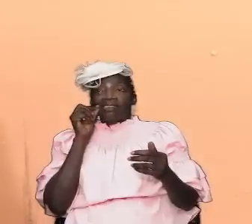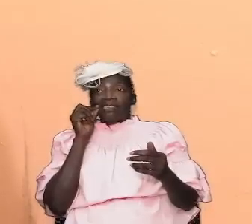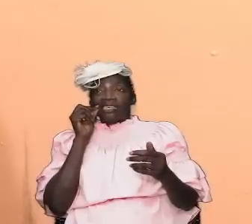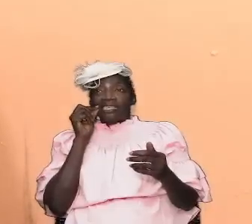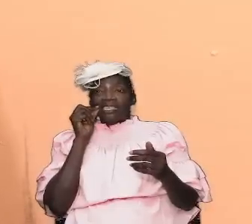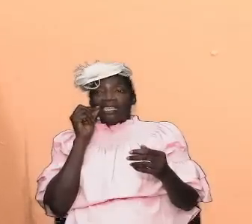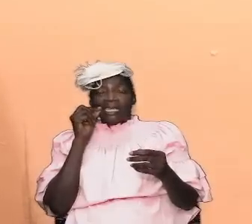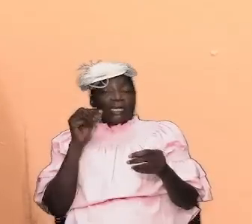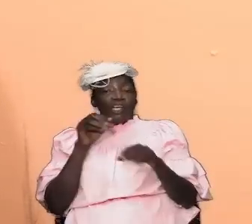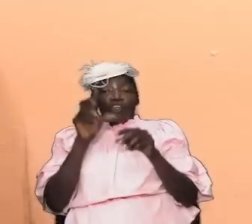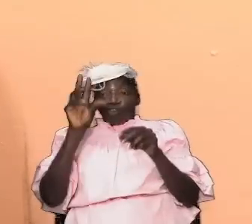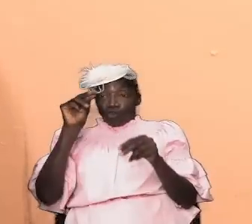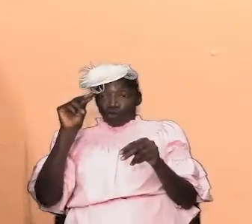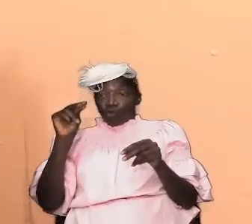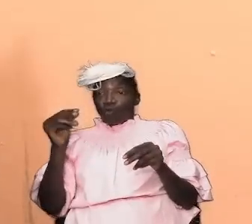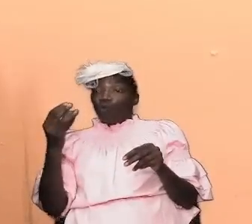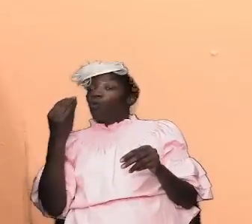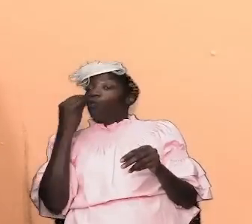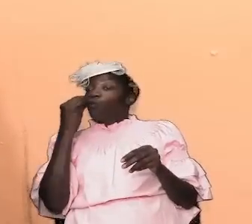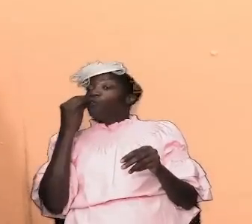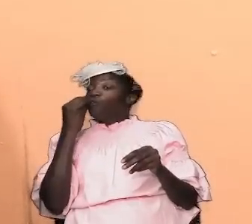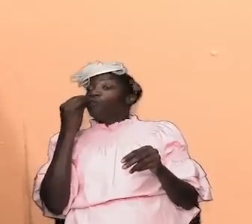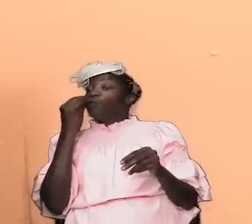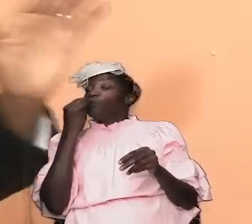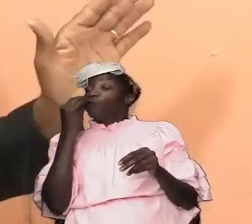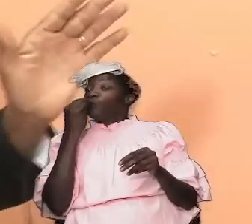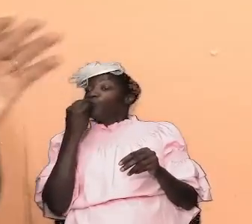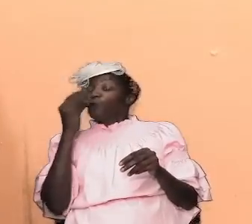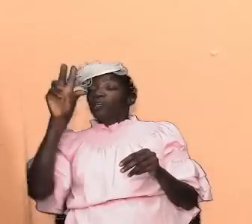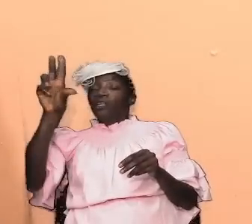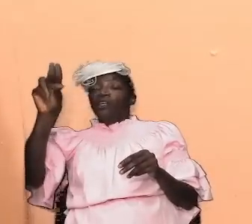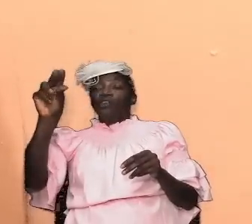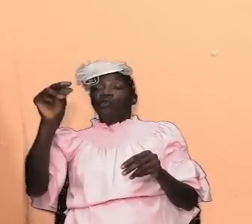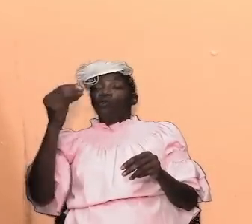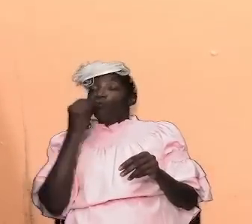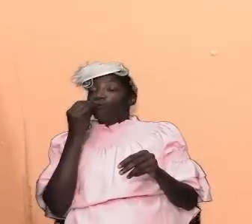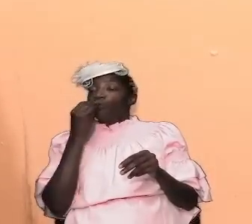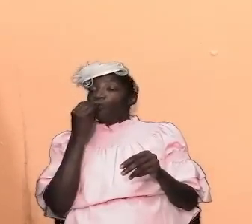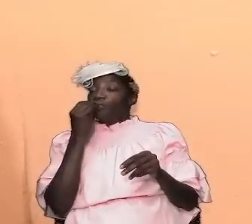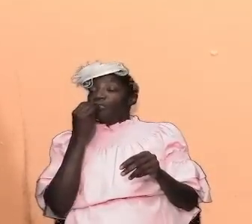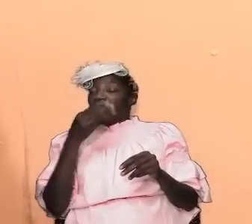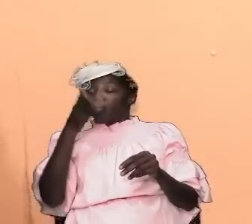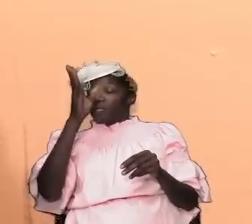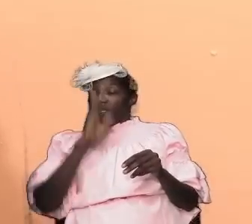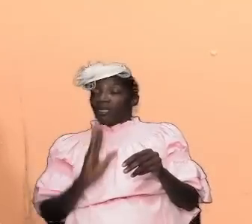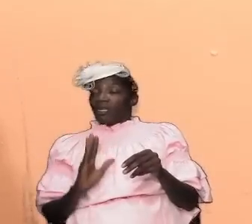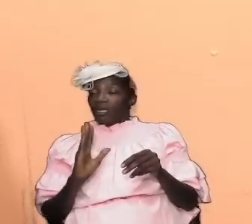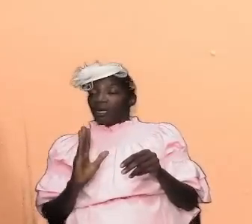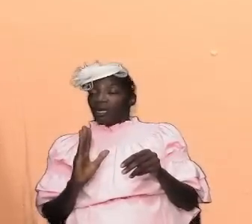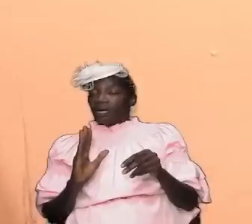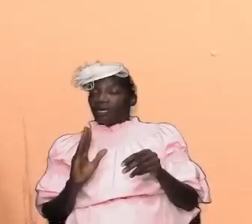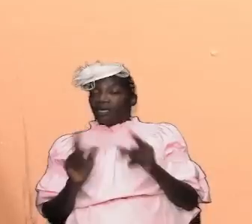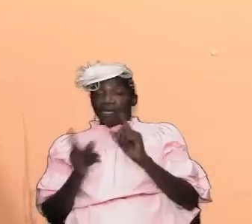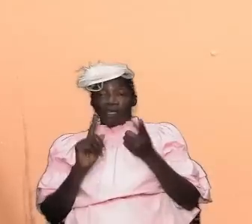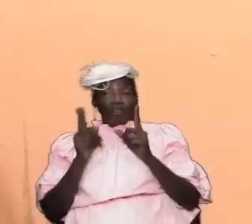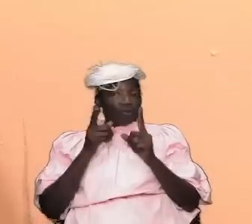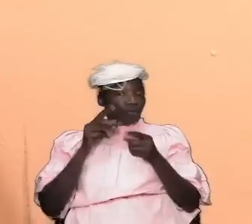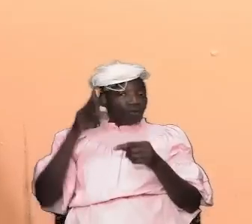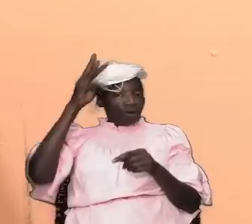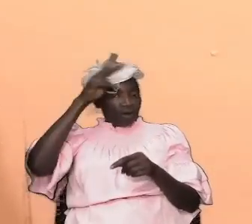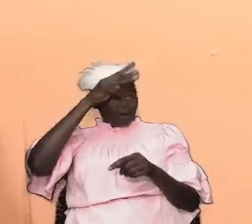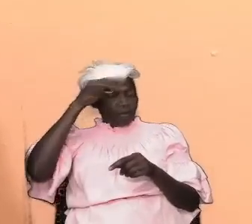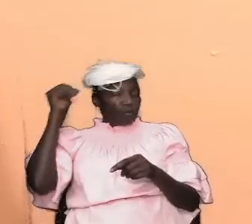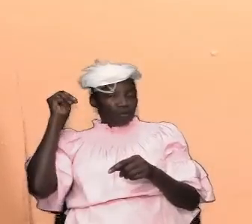to abstain from food yes to abstain and no eating god in dealing with moses took him up